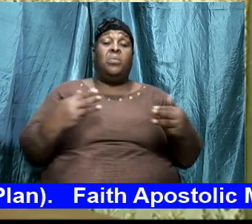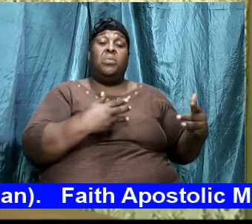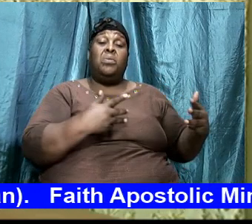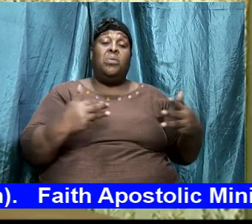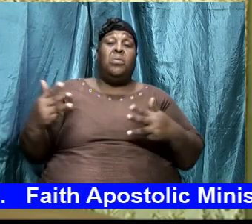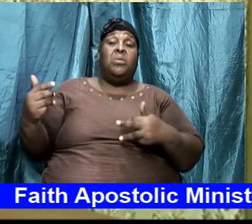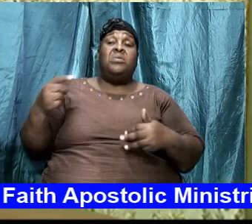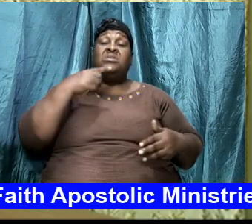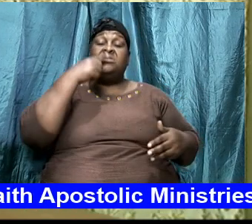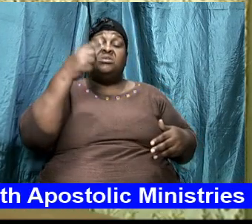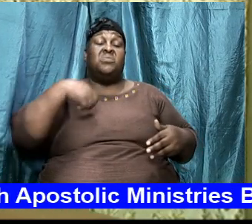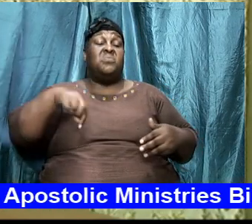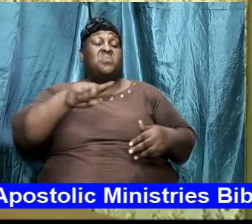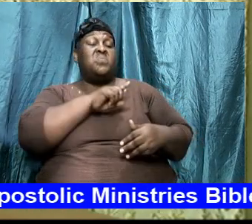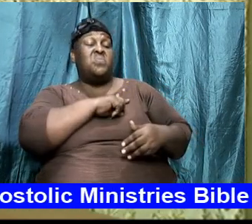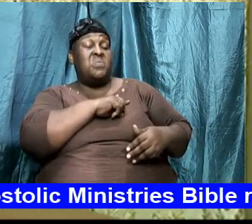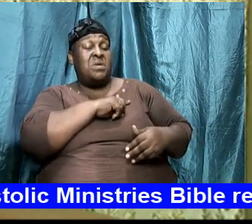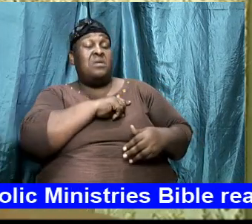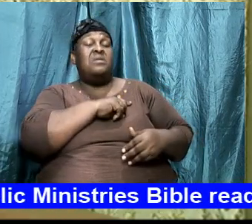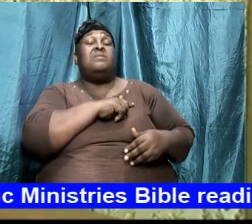so that we are to